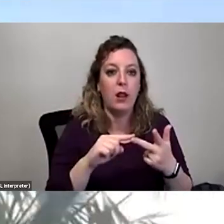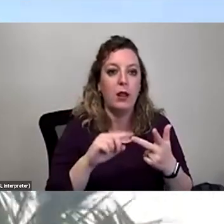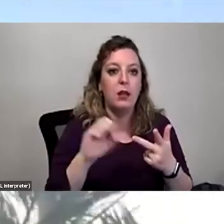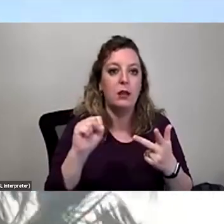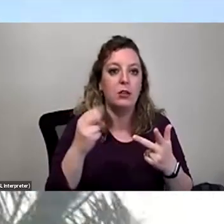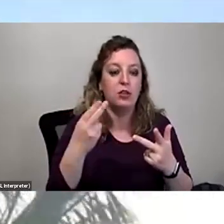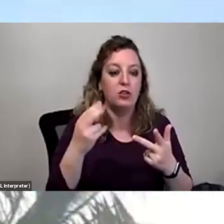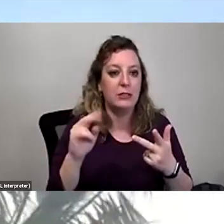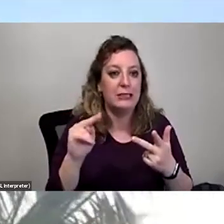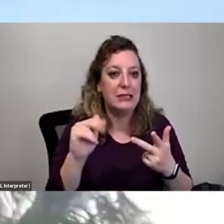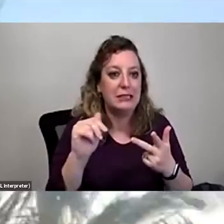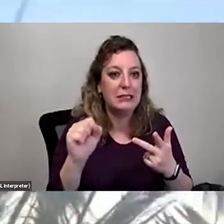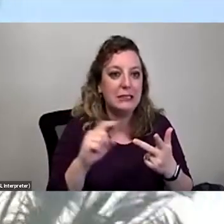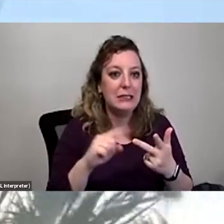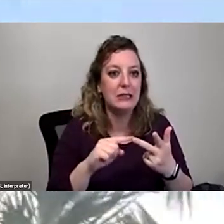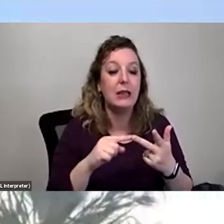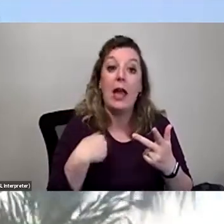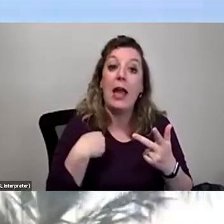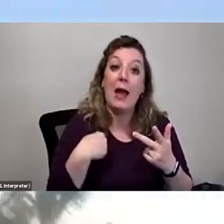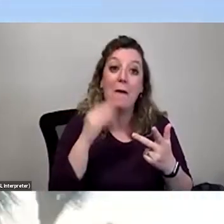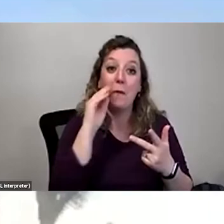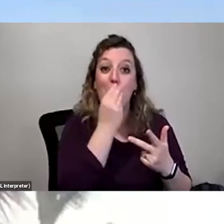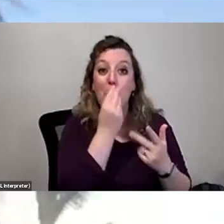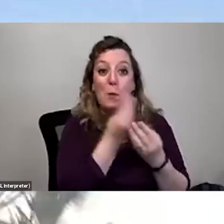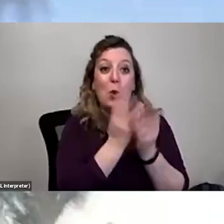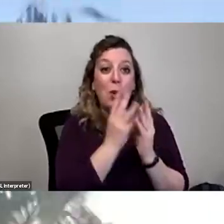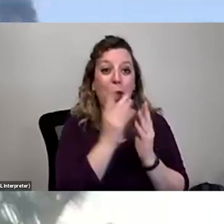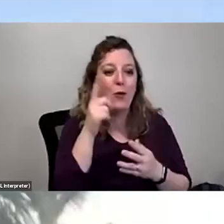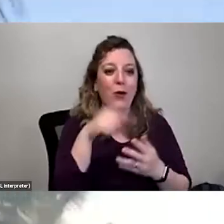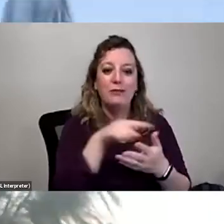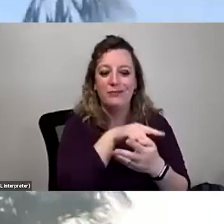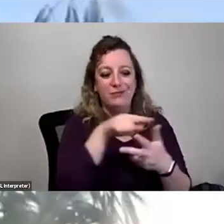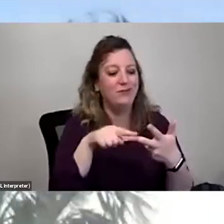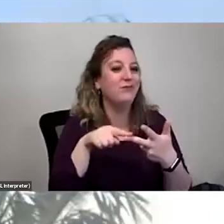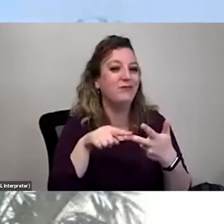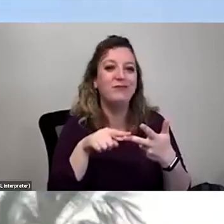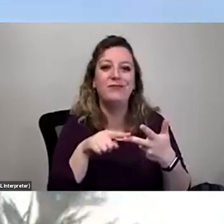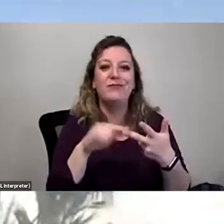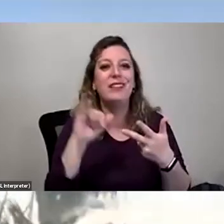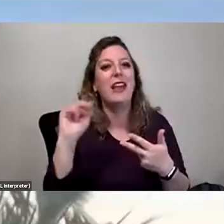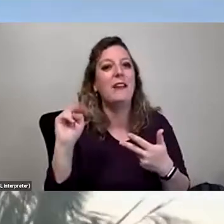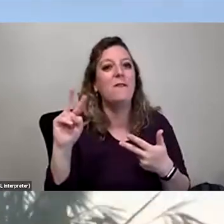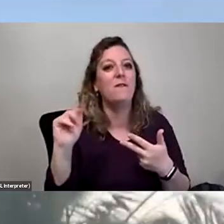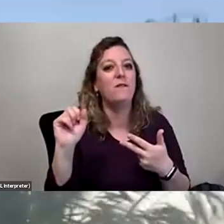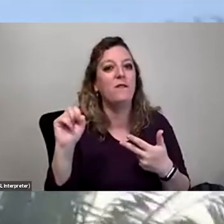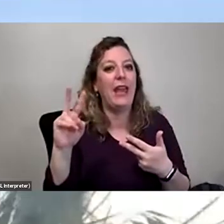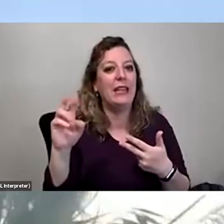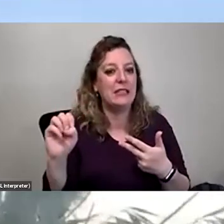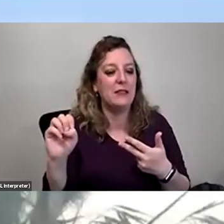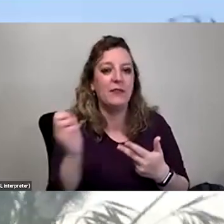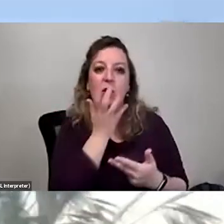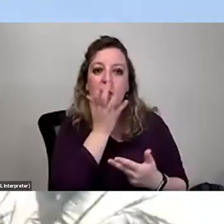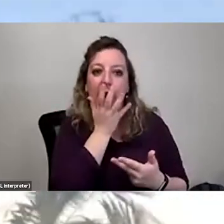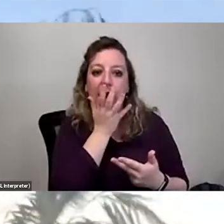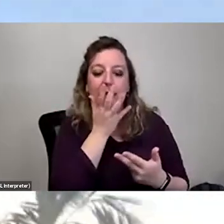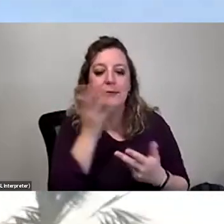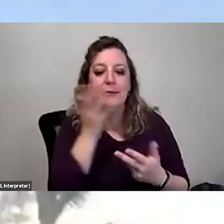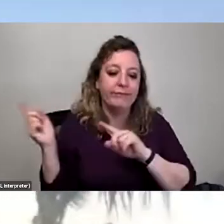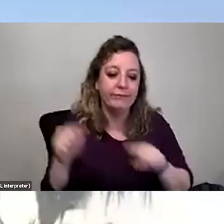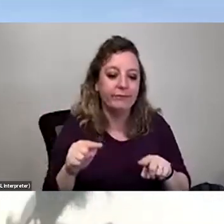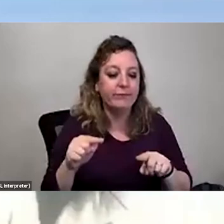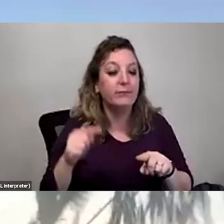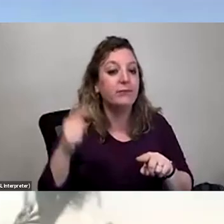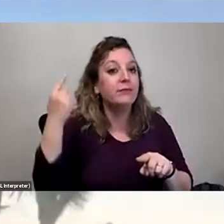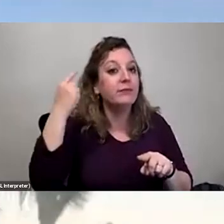another one right here. I have a little bouquet for you guys. So these invasive grasses are here because of agriculture to the